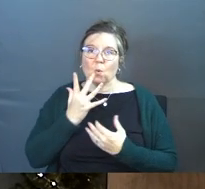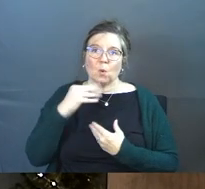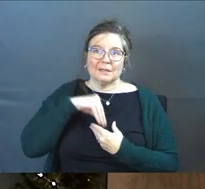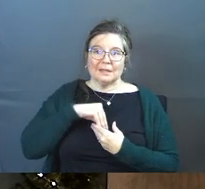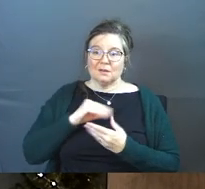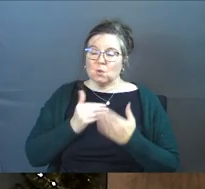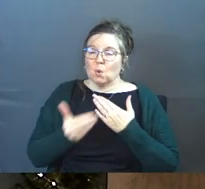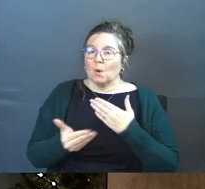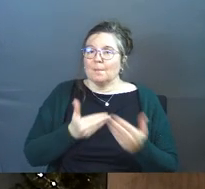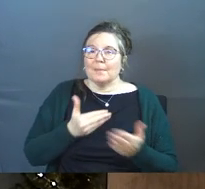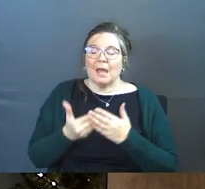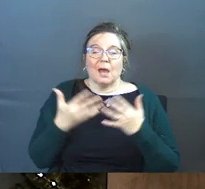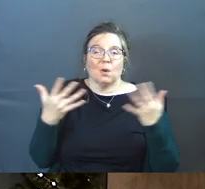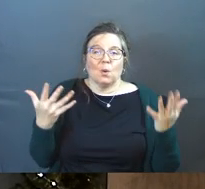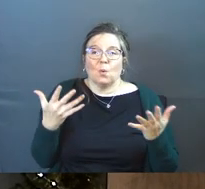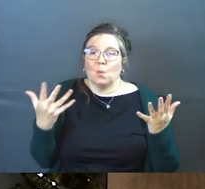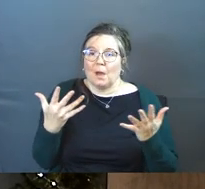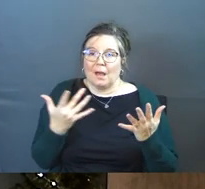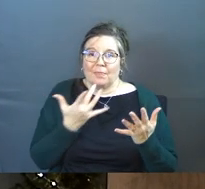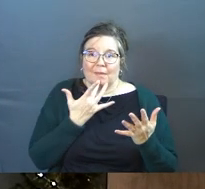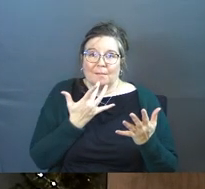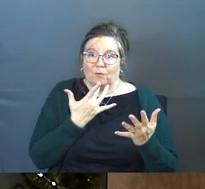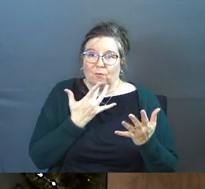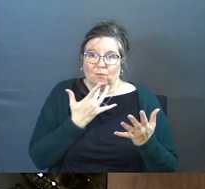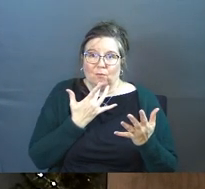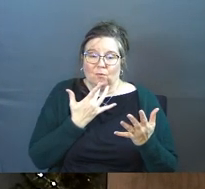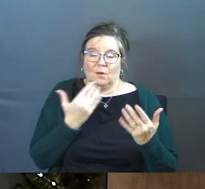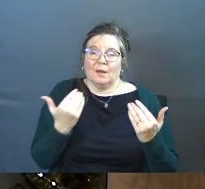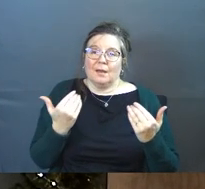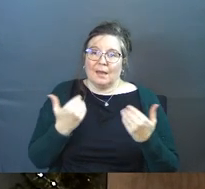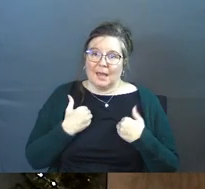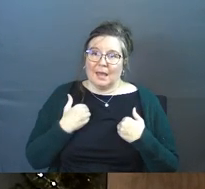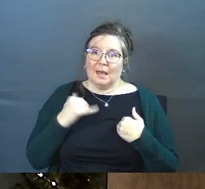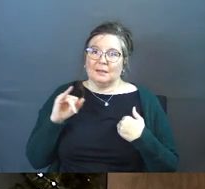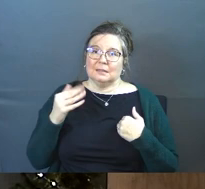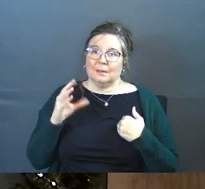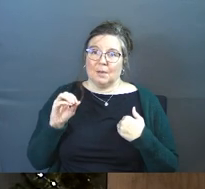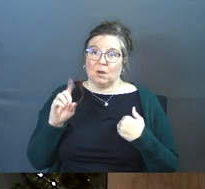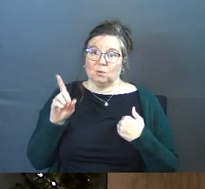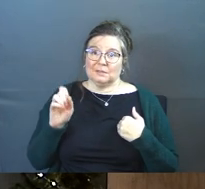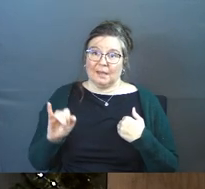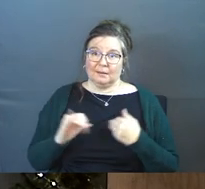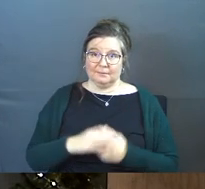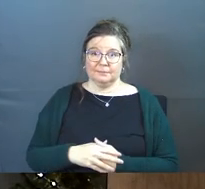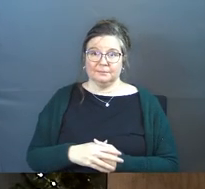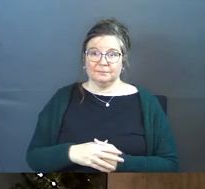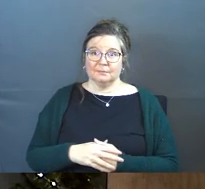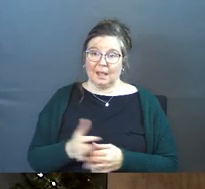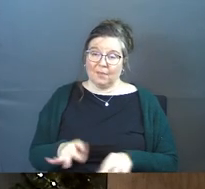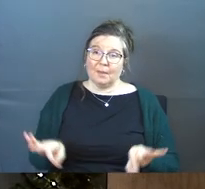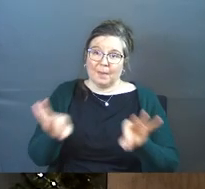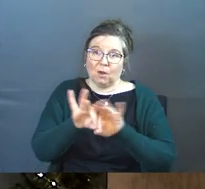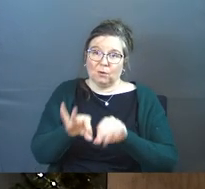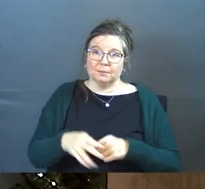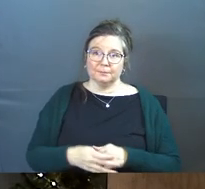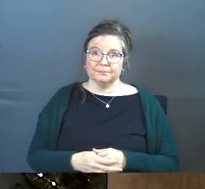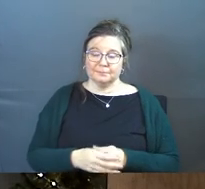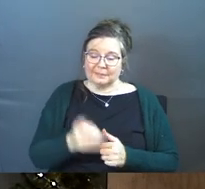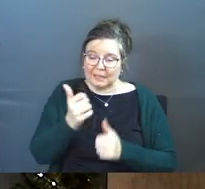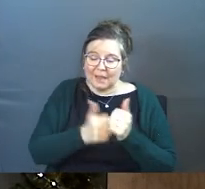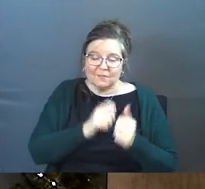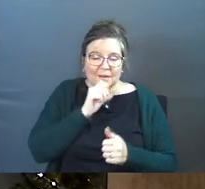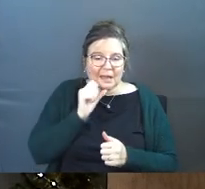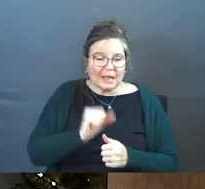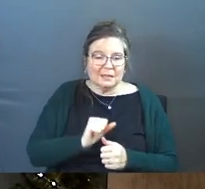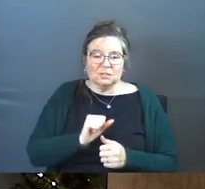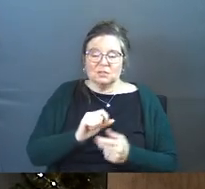no matter what it is has the Imago Dei. And they matter. Every